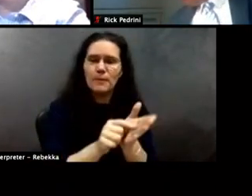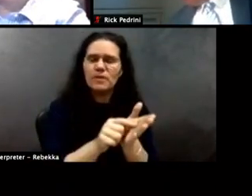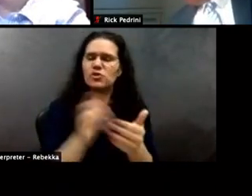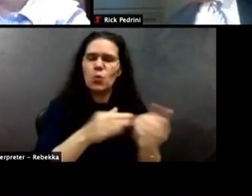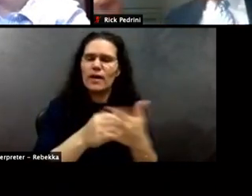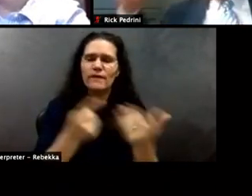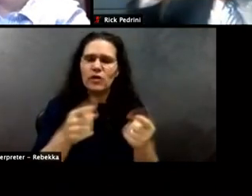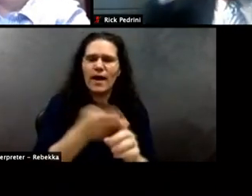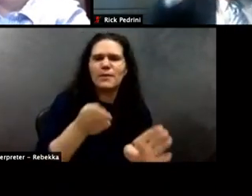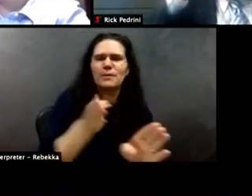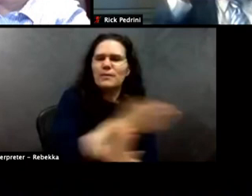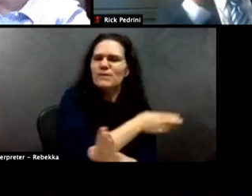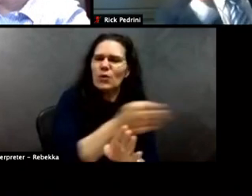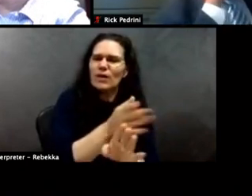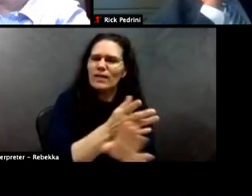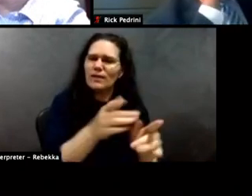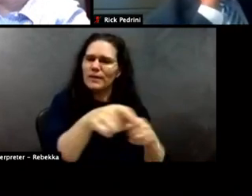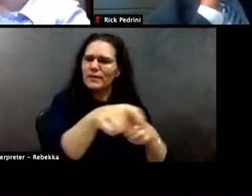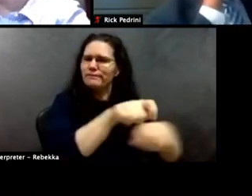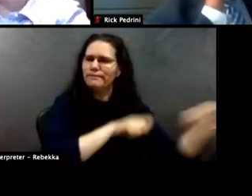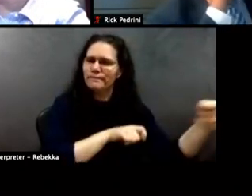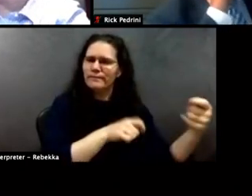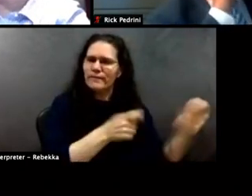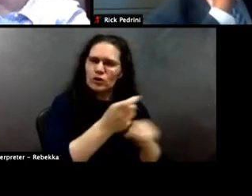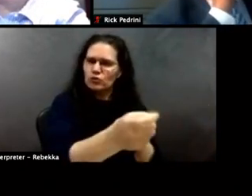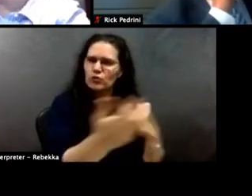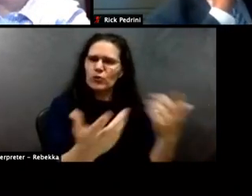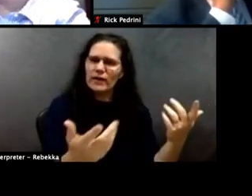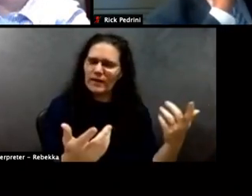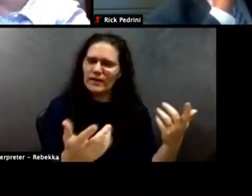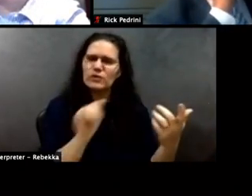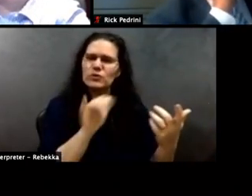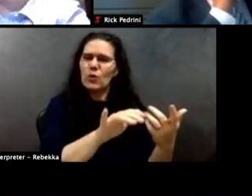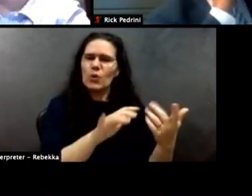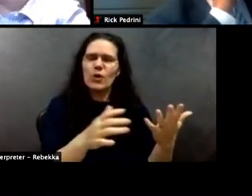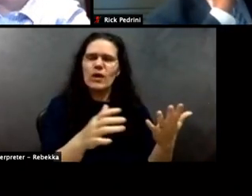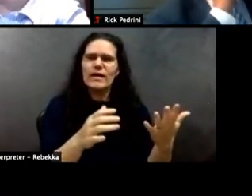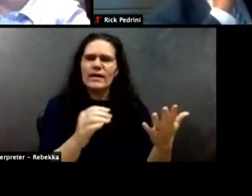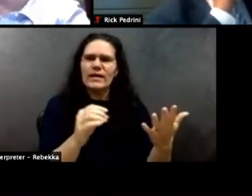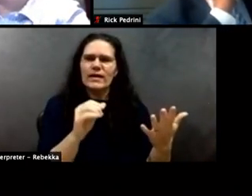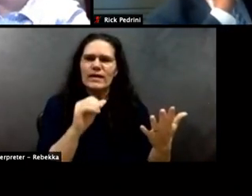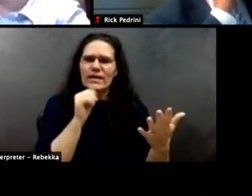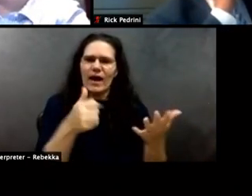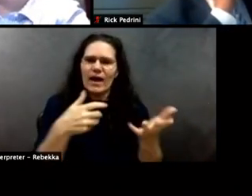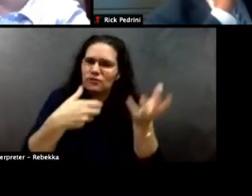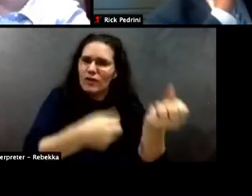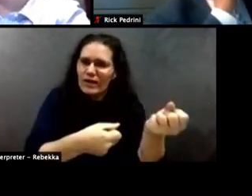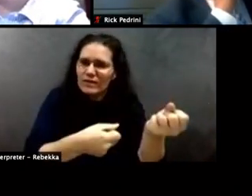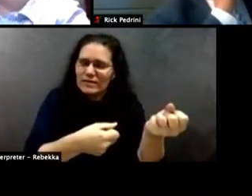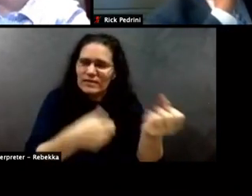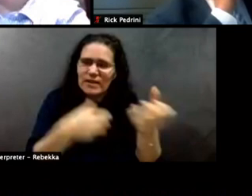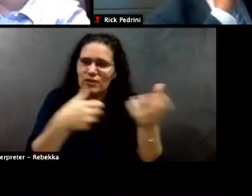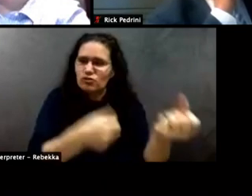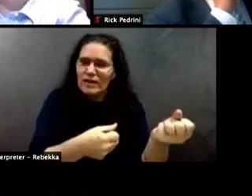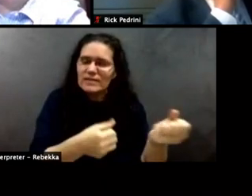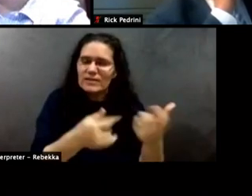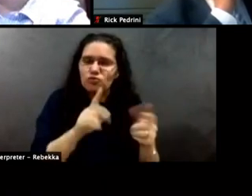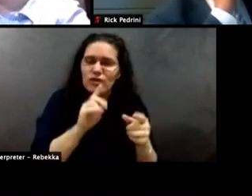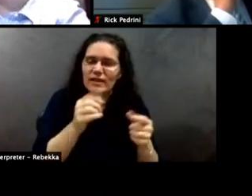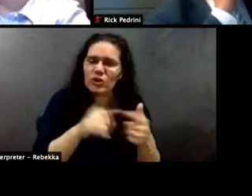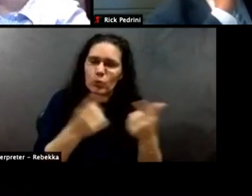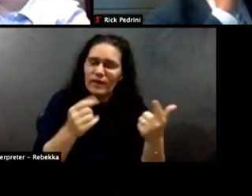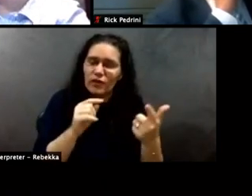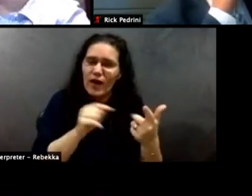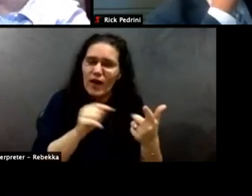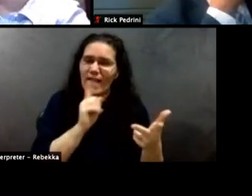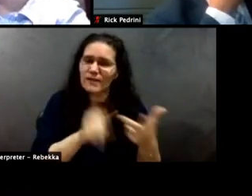that we've been following in the news ever since. Right. Like that that status quo, just like it just can't hold anymore. Right. So it's like go big or go home. Basically, those are the